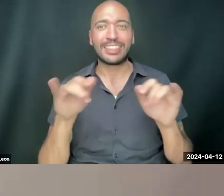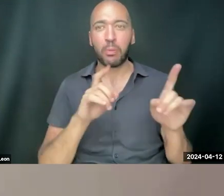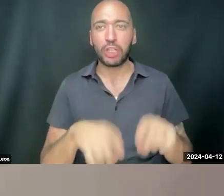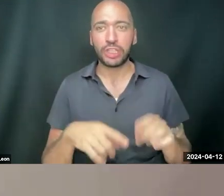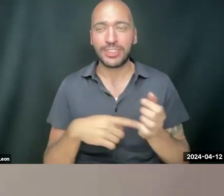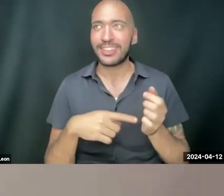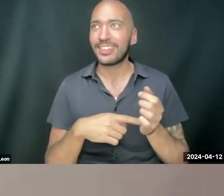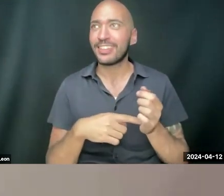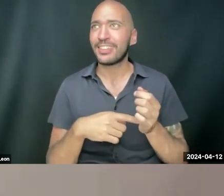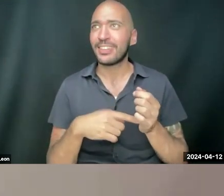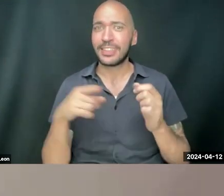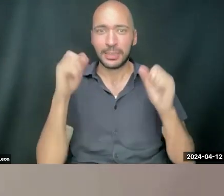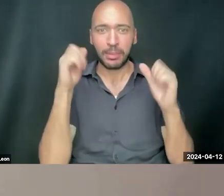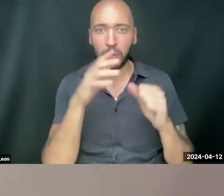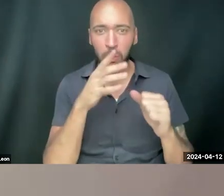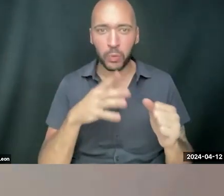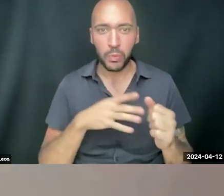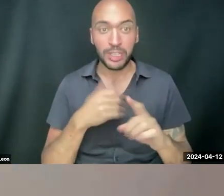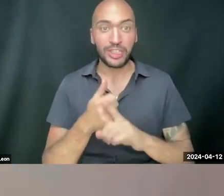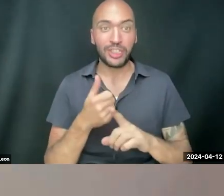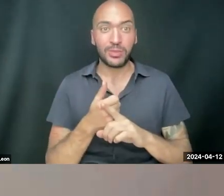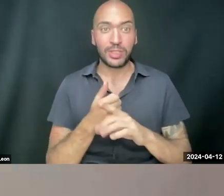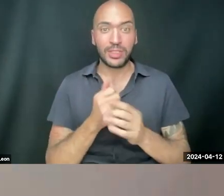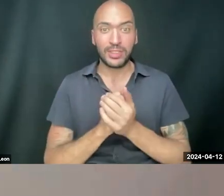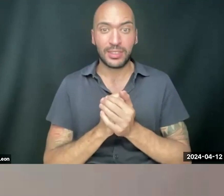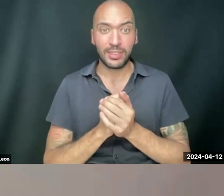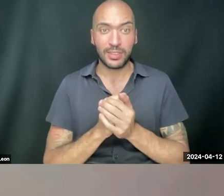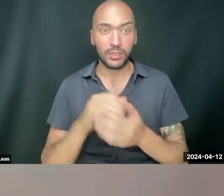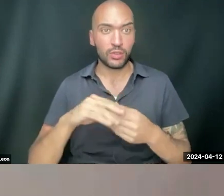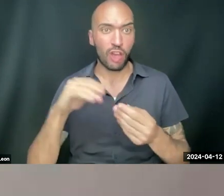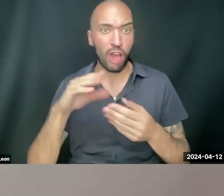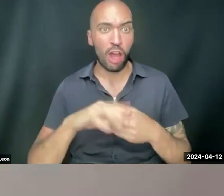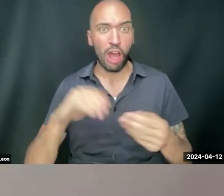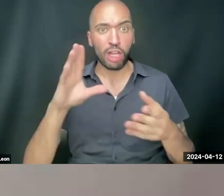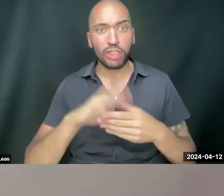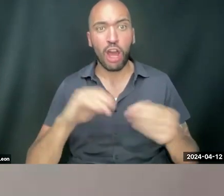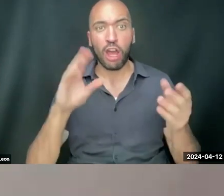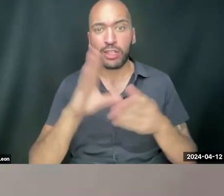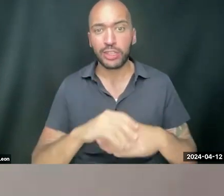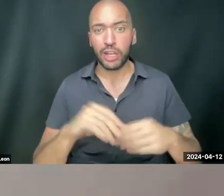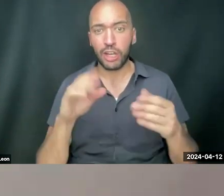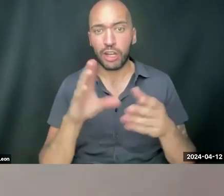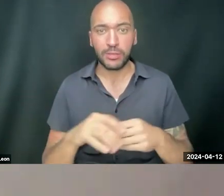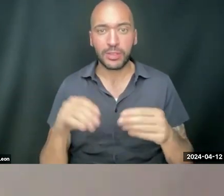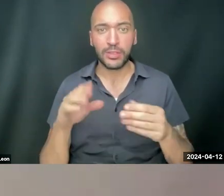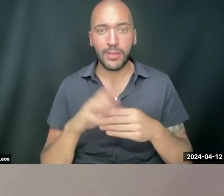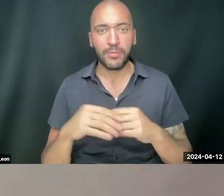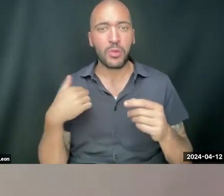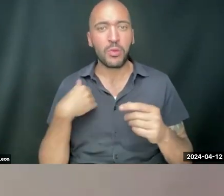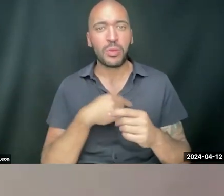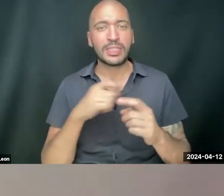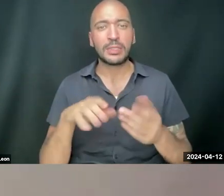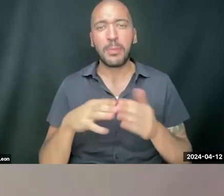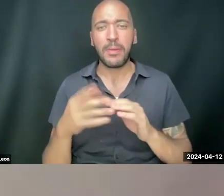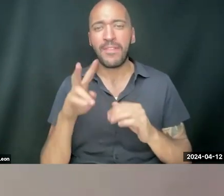And this amazing woman, she was, she was talking and talking. And then she was saying, you know what we need? We need to become a village